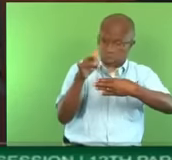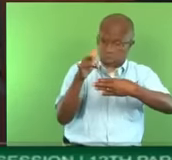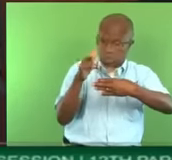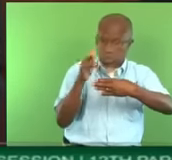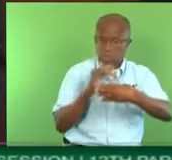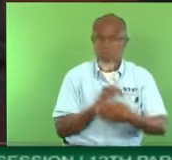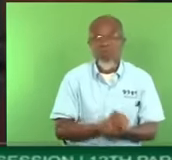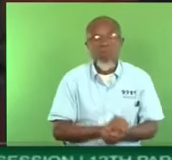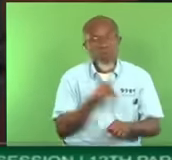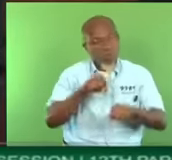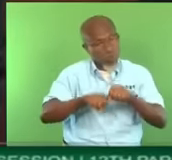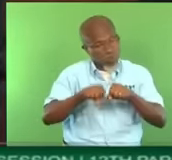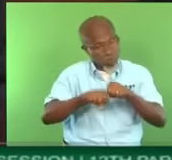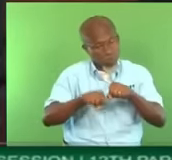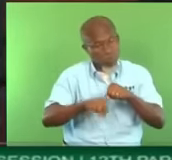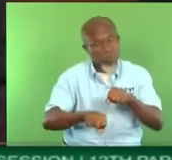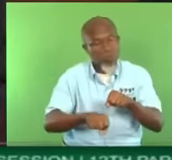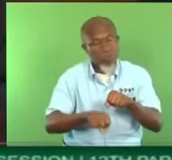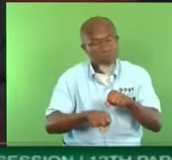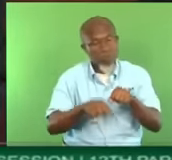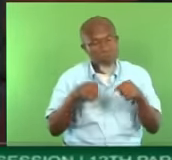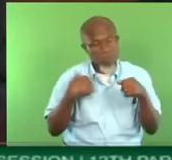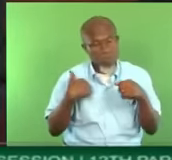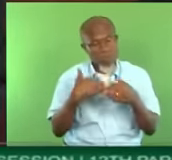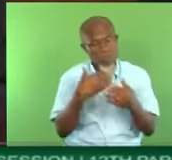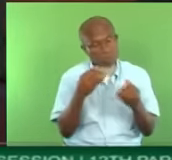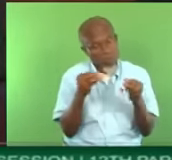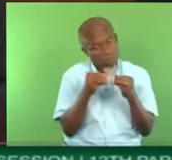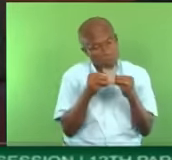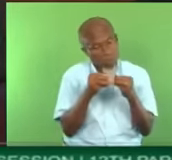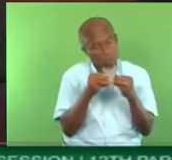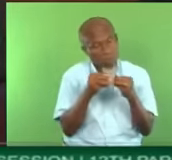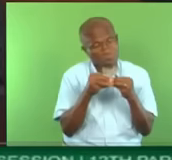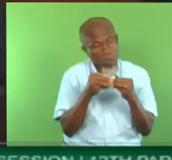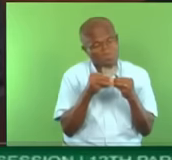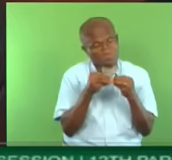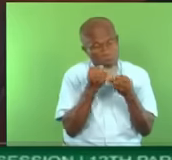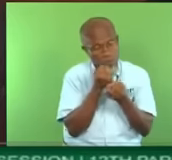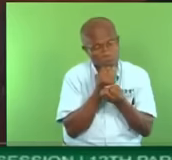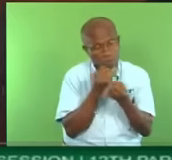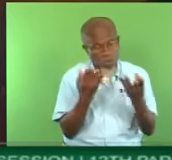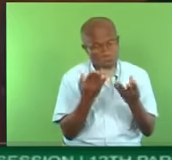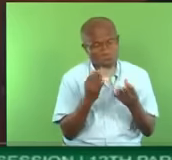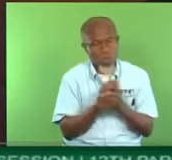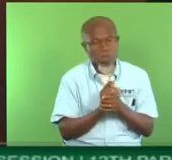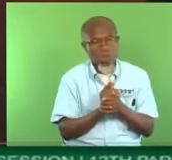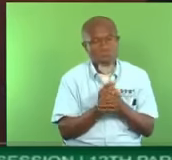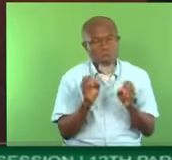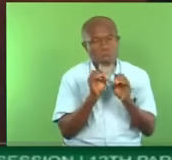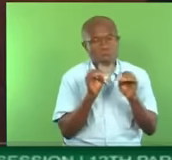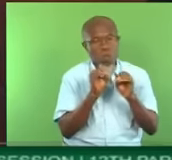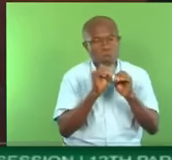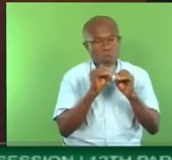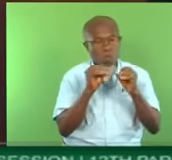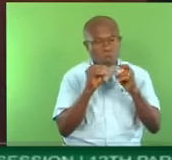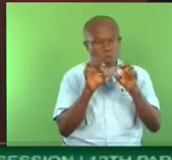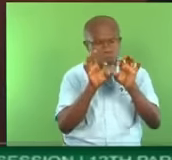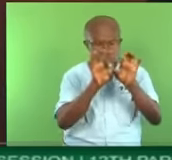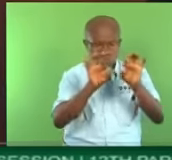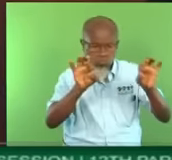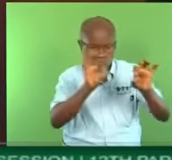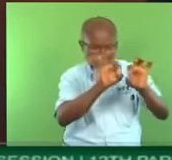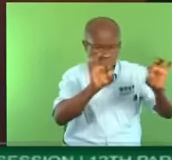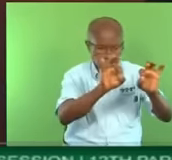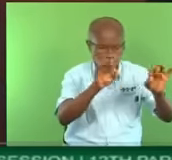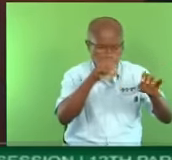And so they have some details in some of the bedrooms and some of the things. No rebars in concrete. No rebars